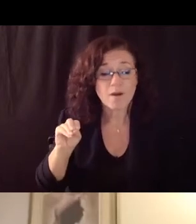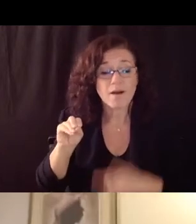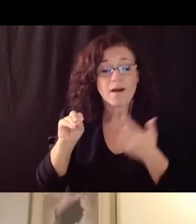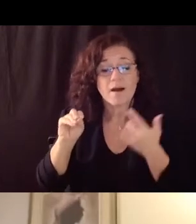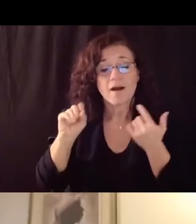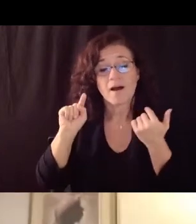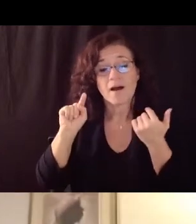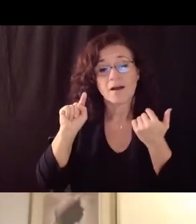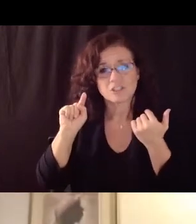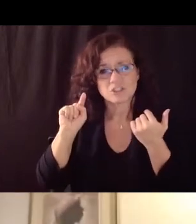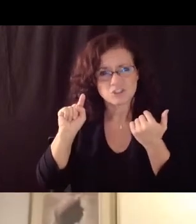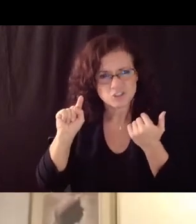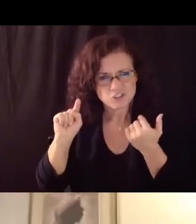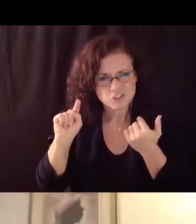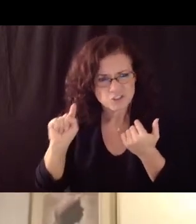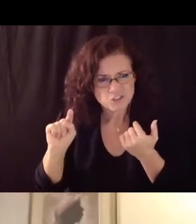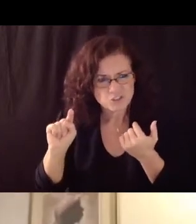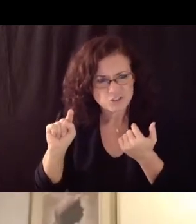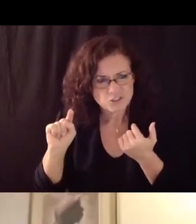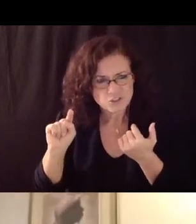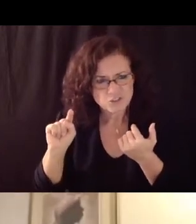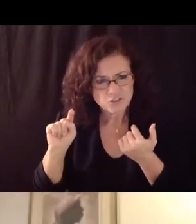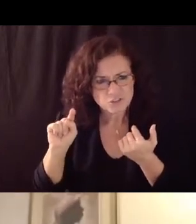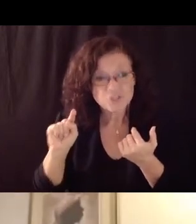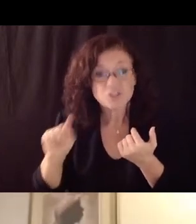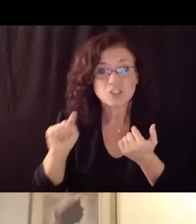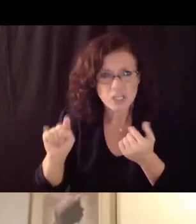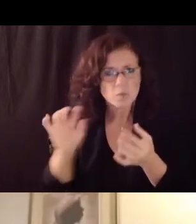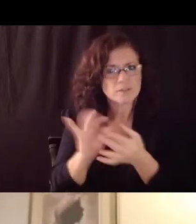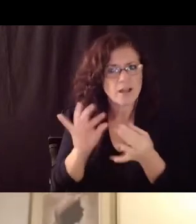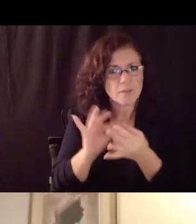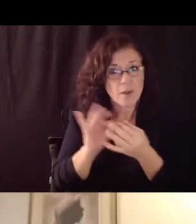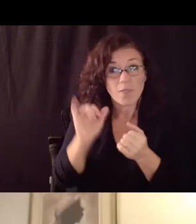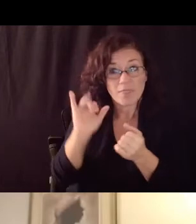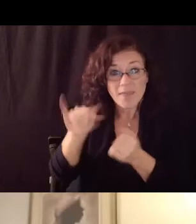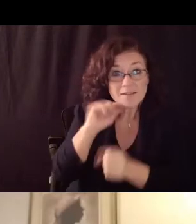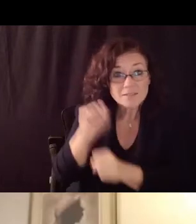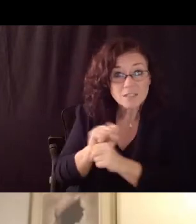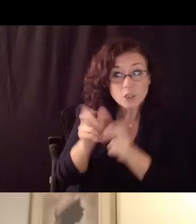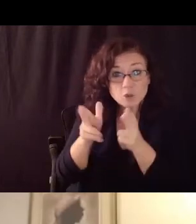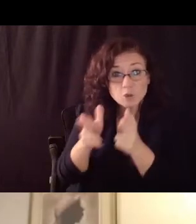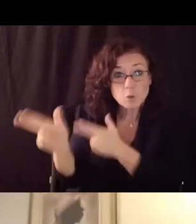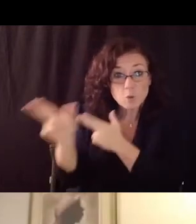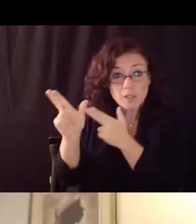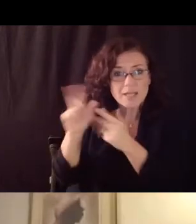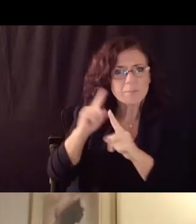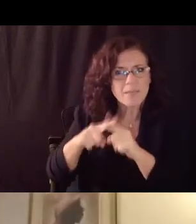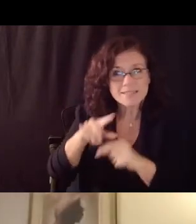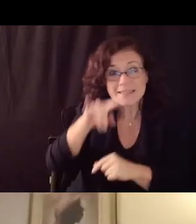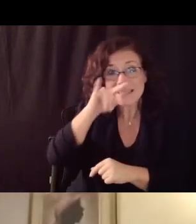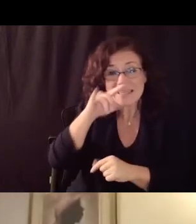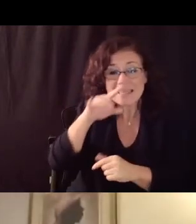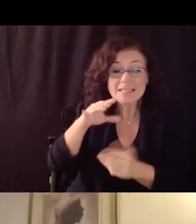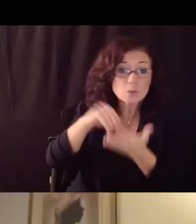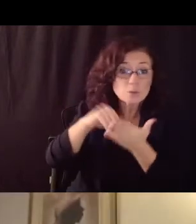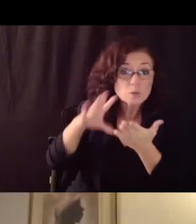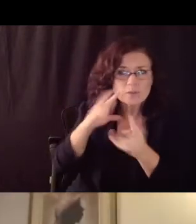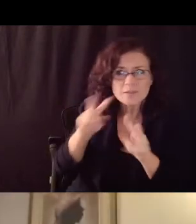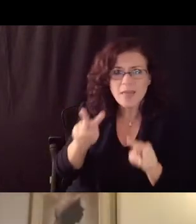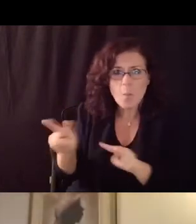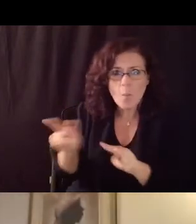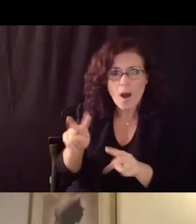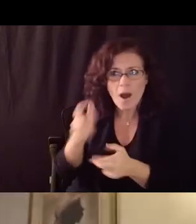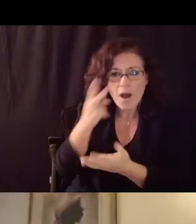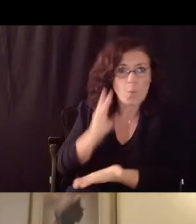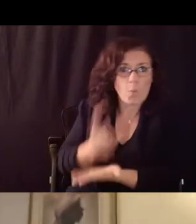kids that actually saw the response to it so i just put that in context because what you all are doing and what doing is